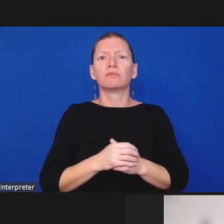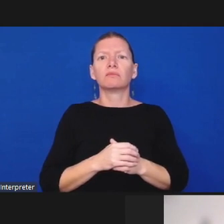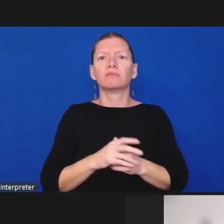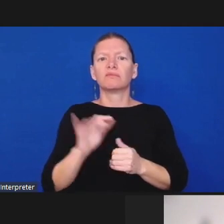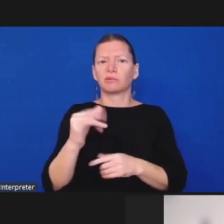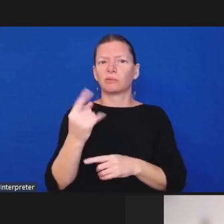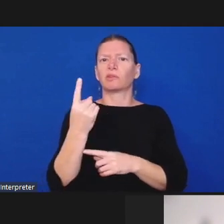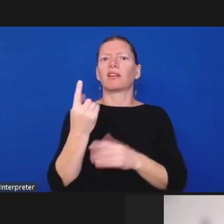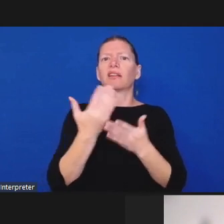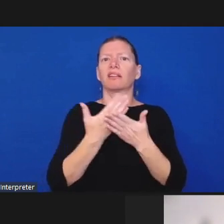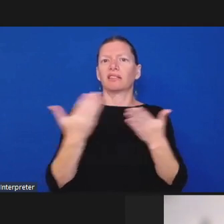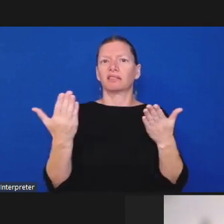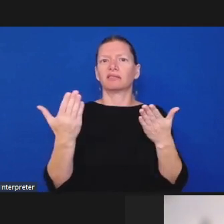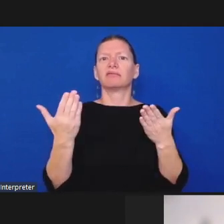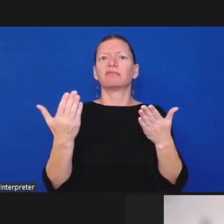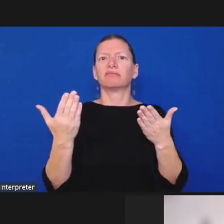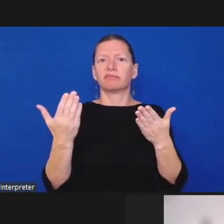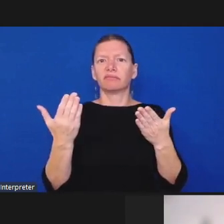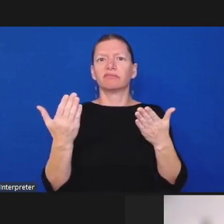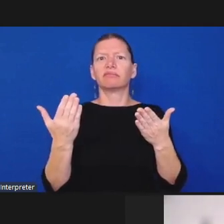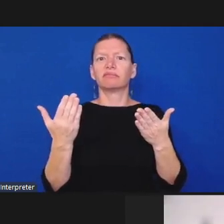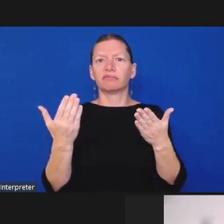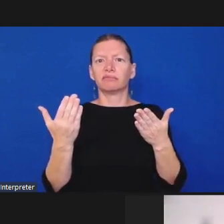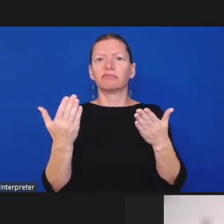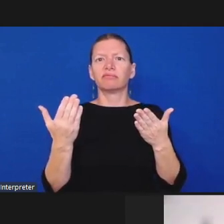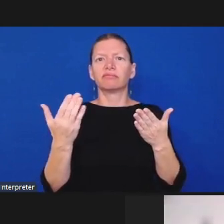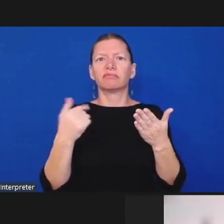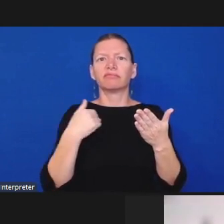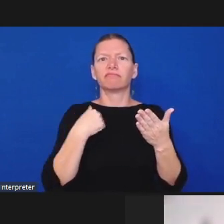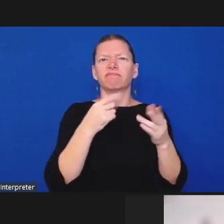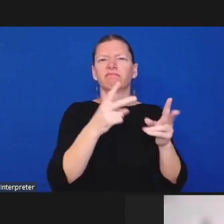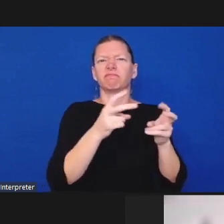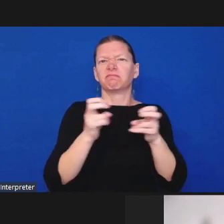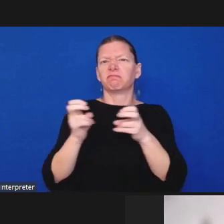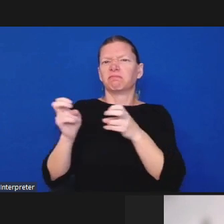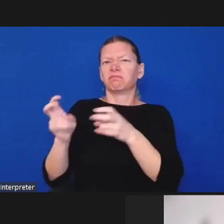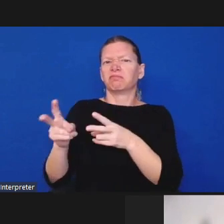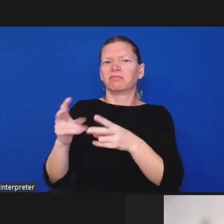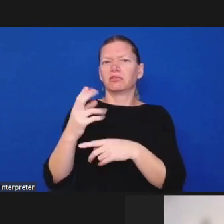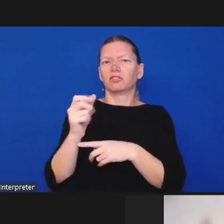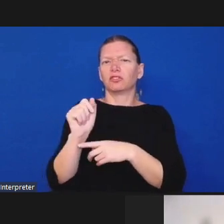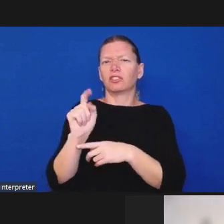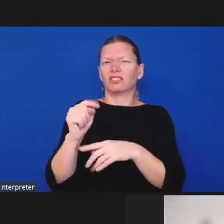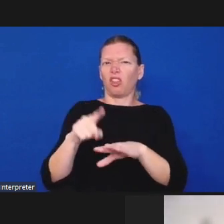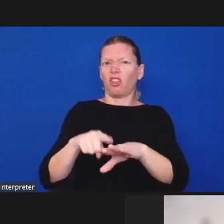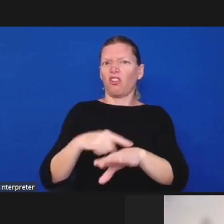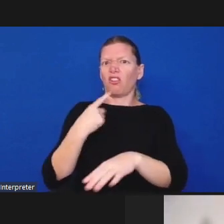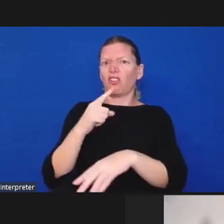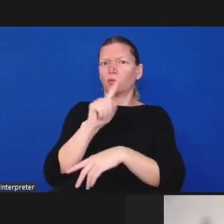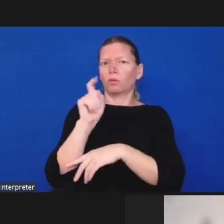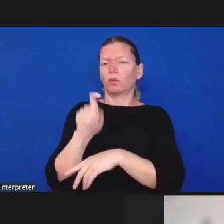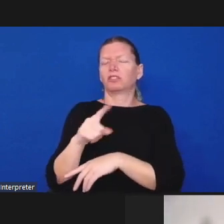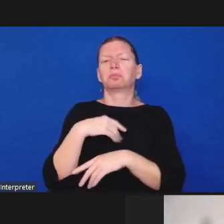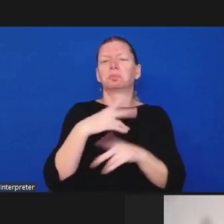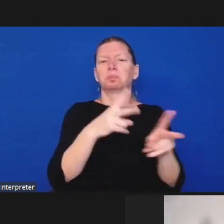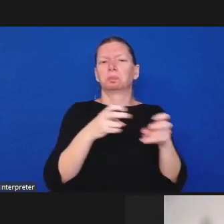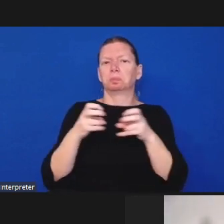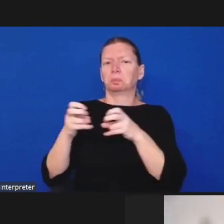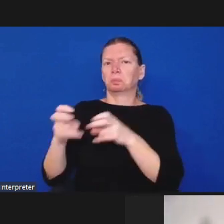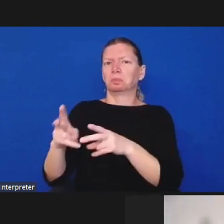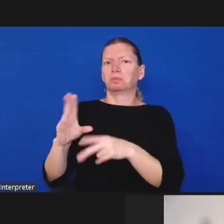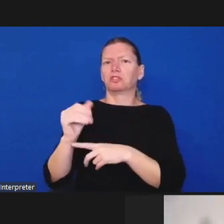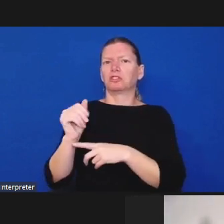myself because it was supposed to it was it's noted that it was meant for everyone i think i can copy it can i do that yes